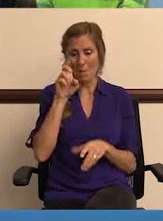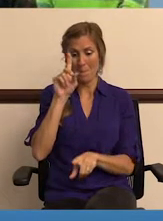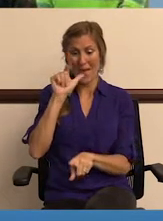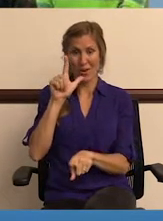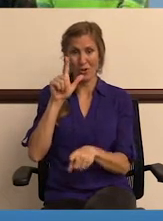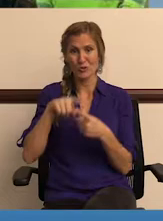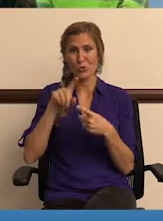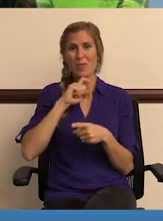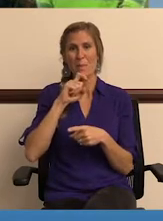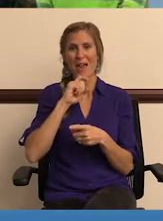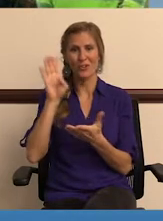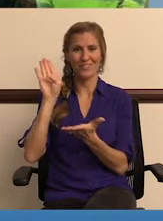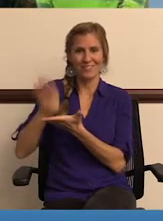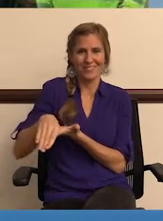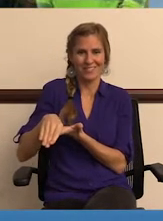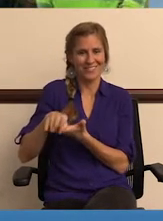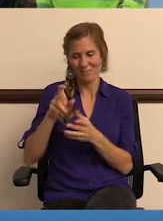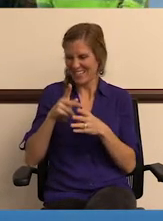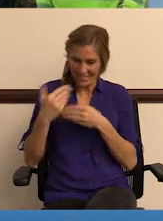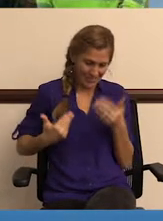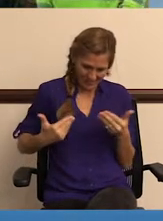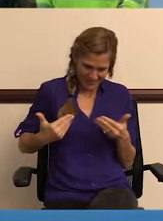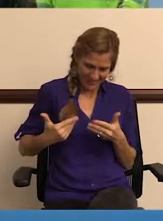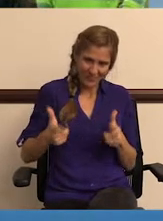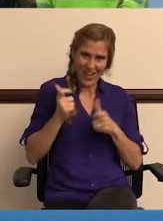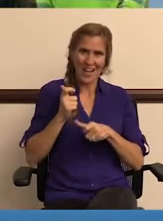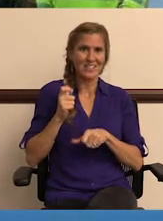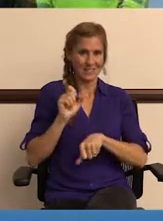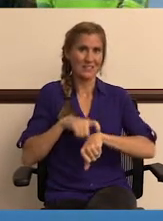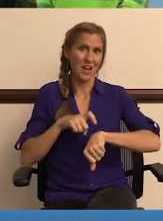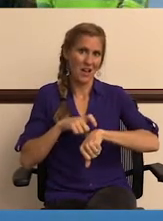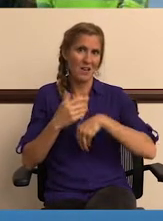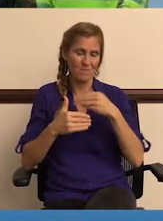that these guys have to take on.